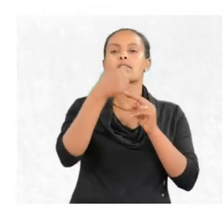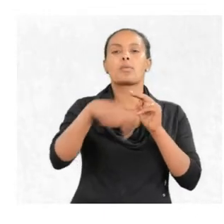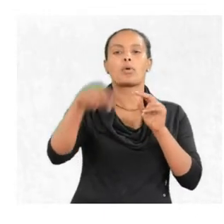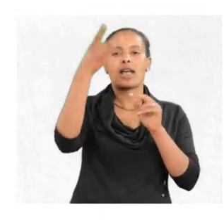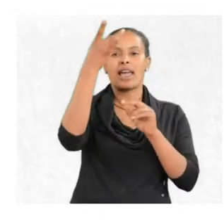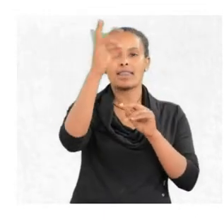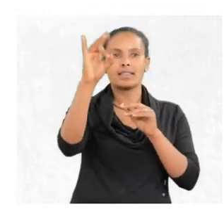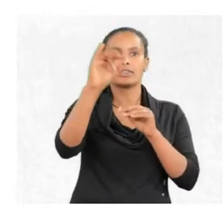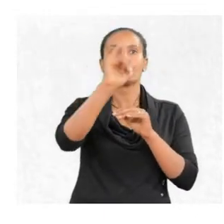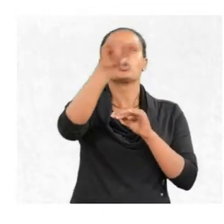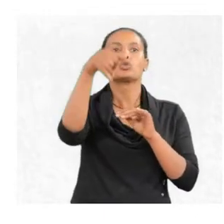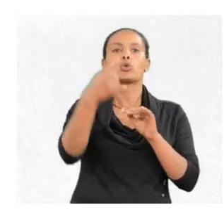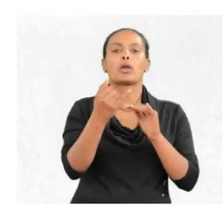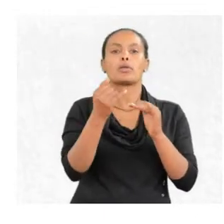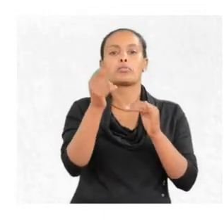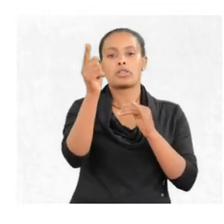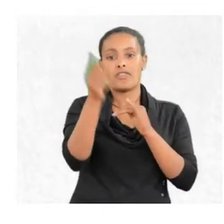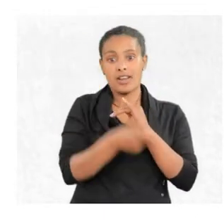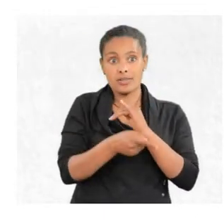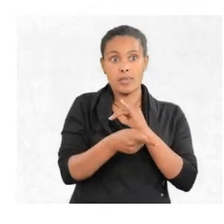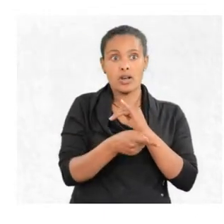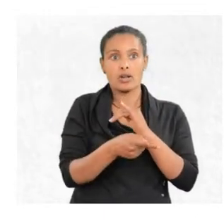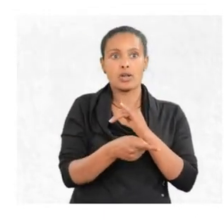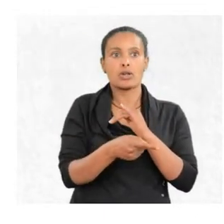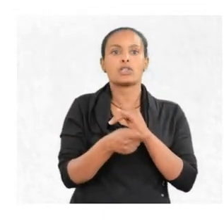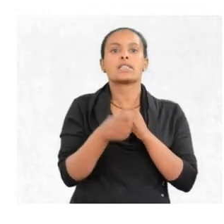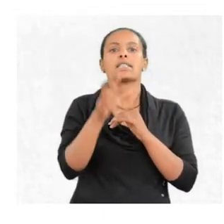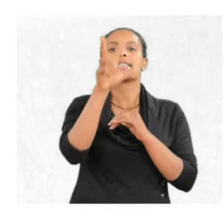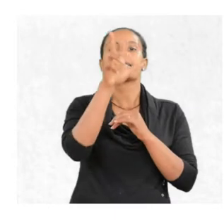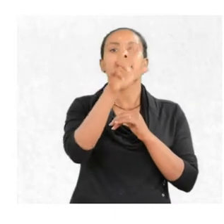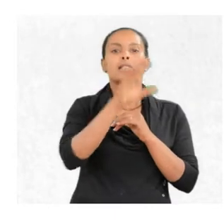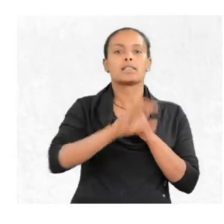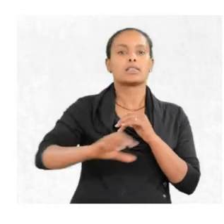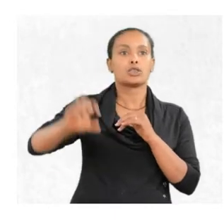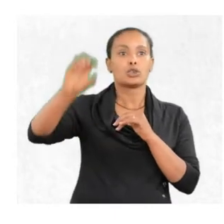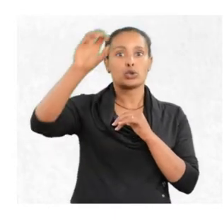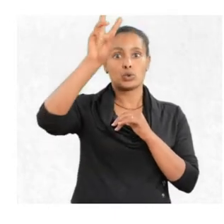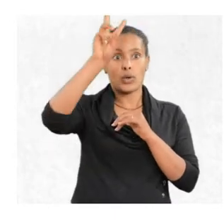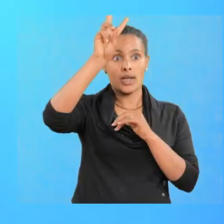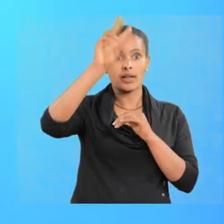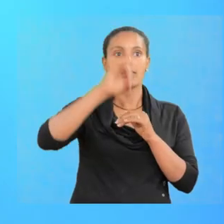divided by N square, which is three square, nine.